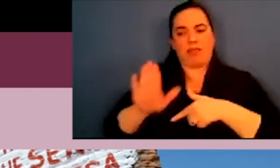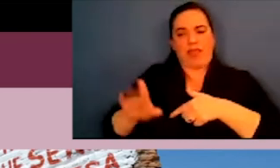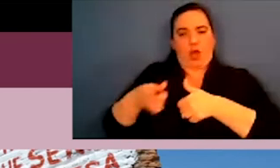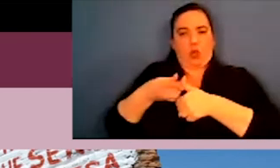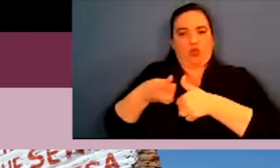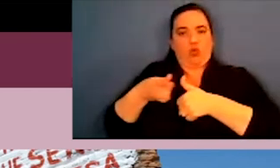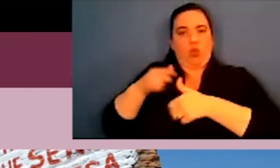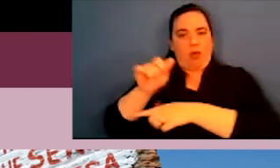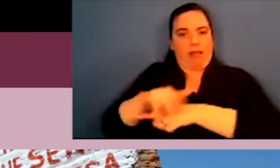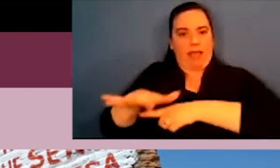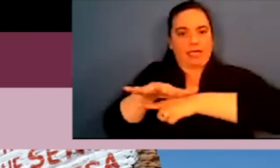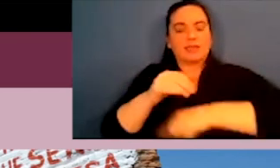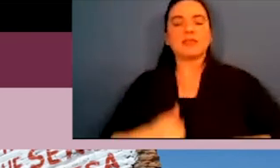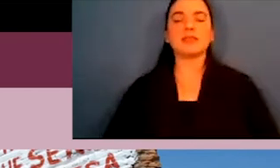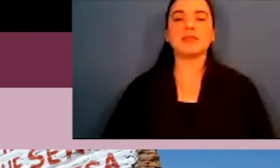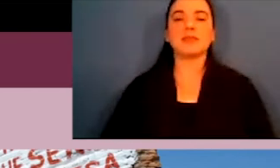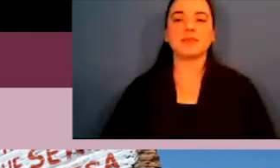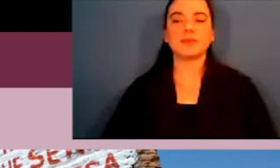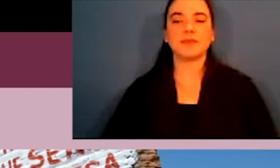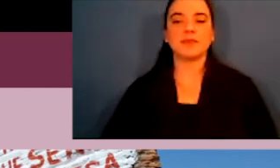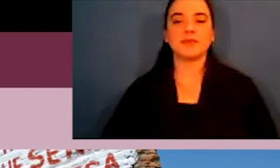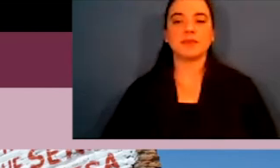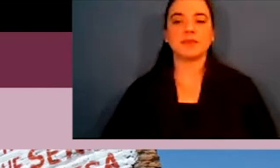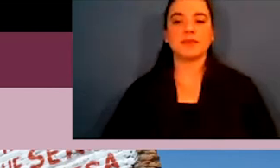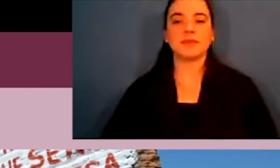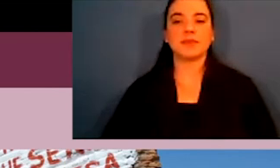live on their original lands.